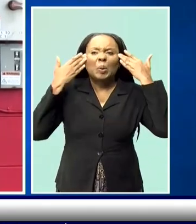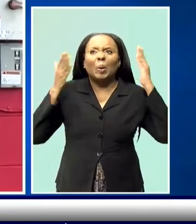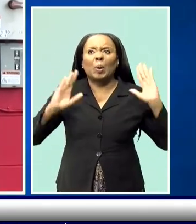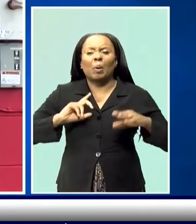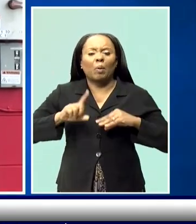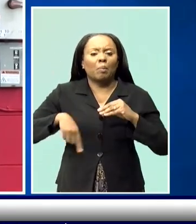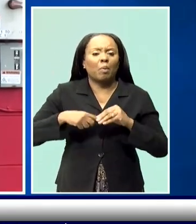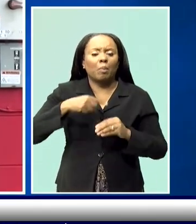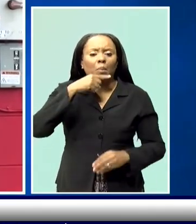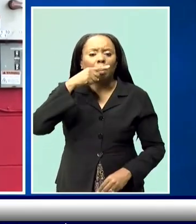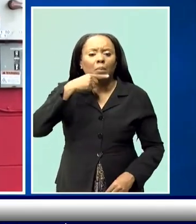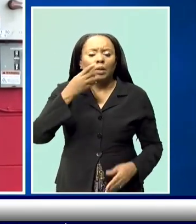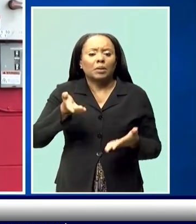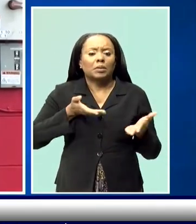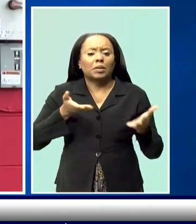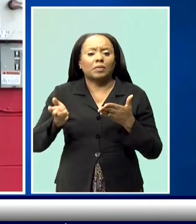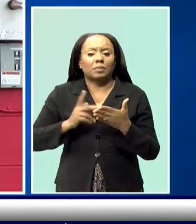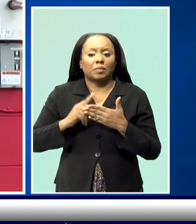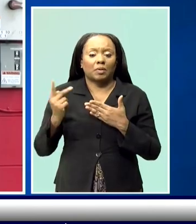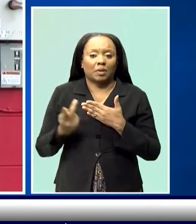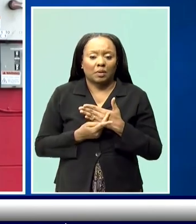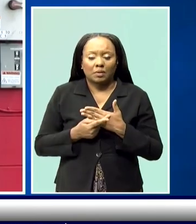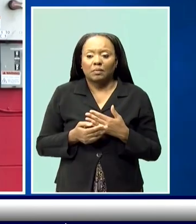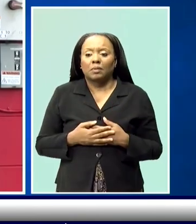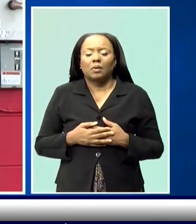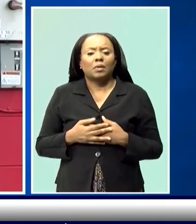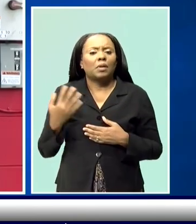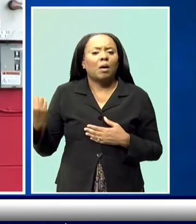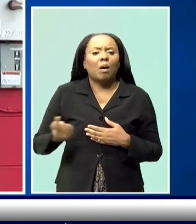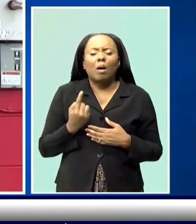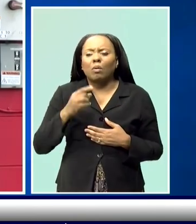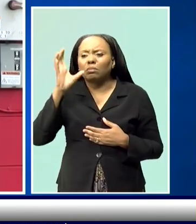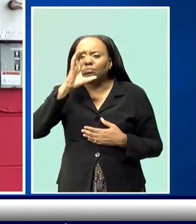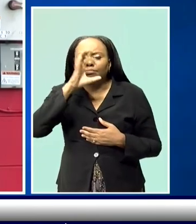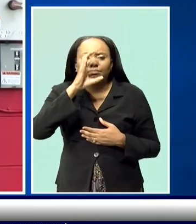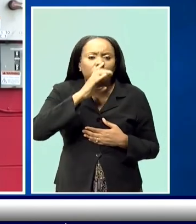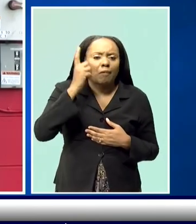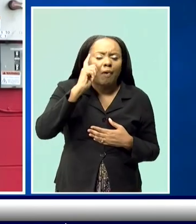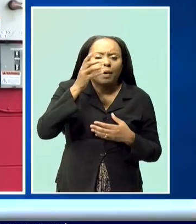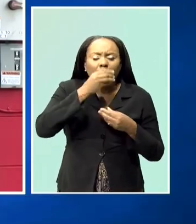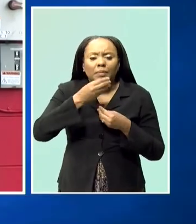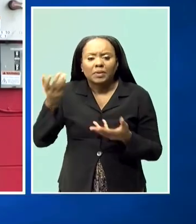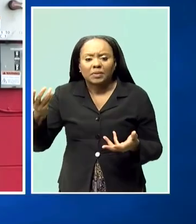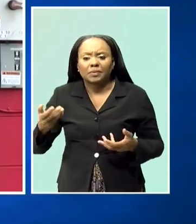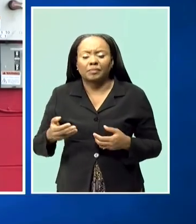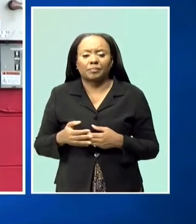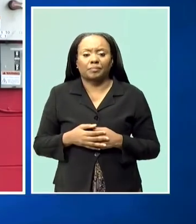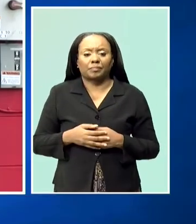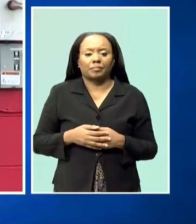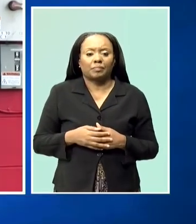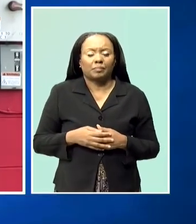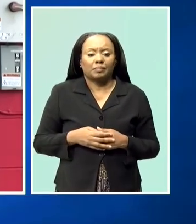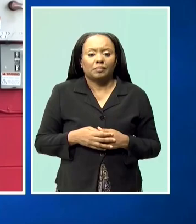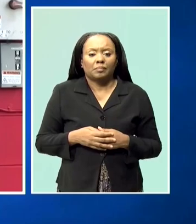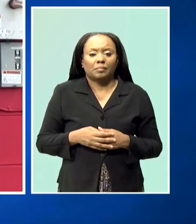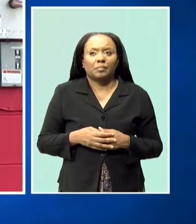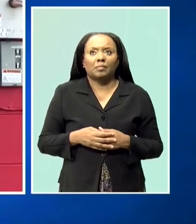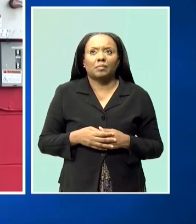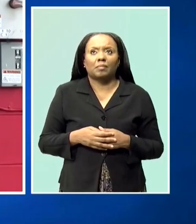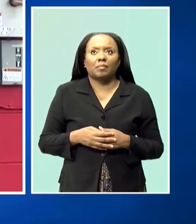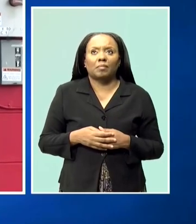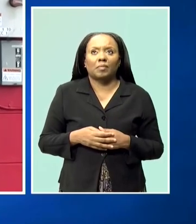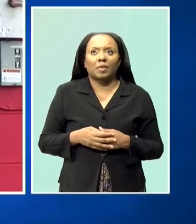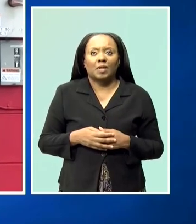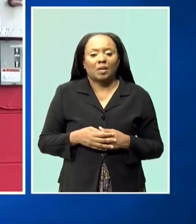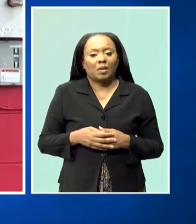and they continue to seek out information. And we recognize that we cannot always say come